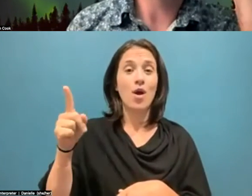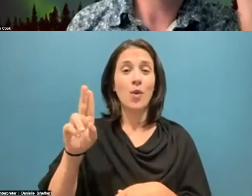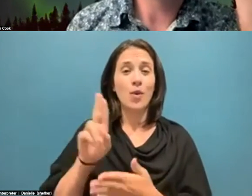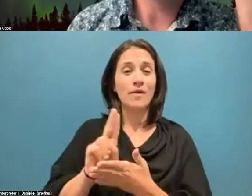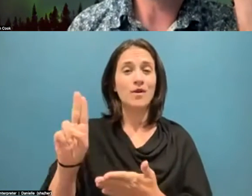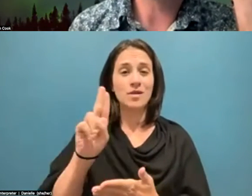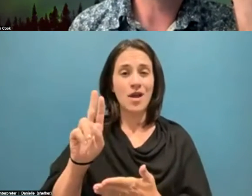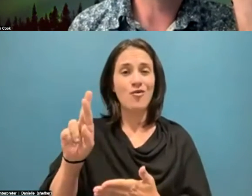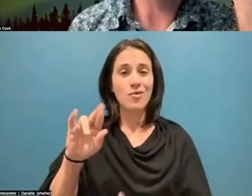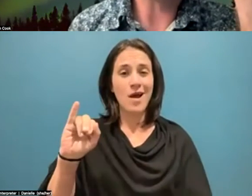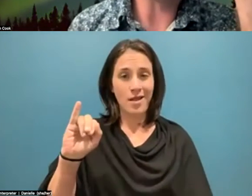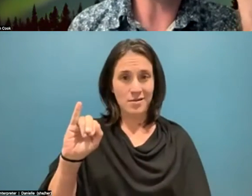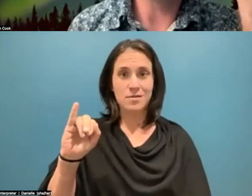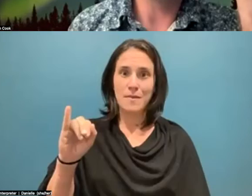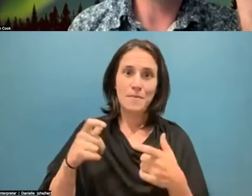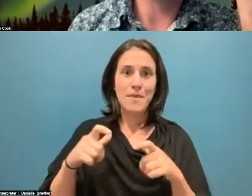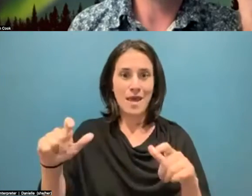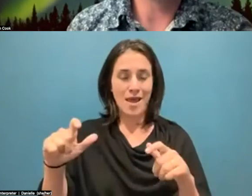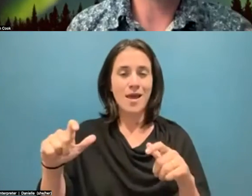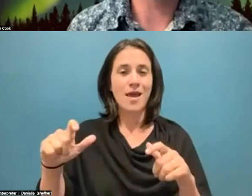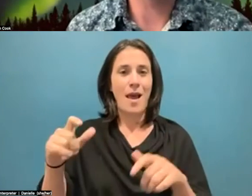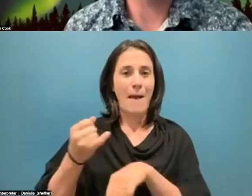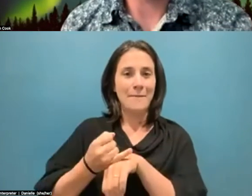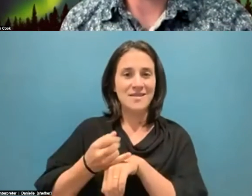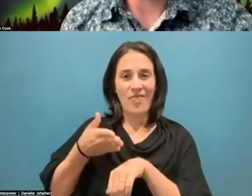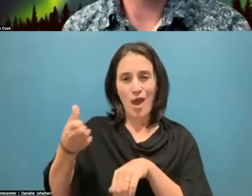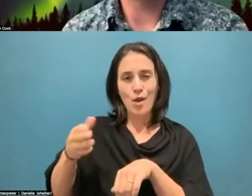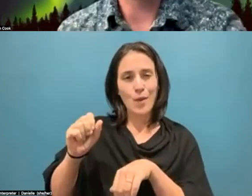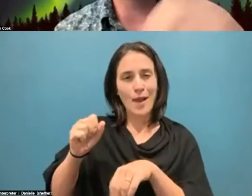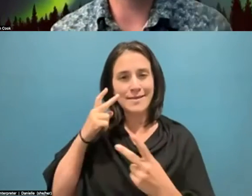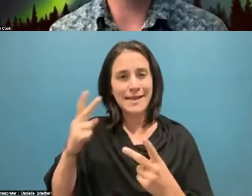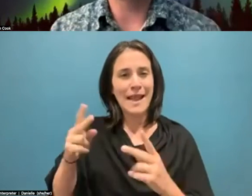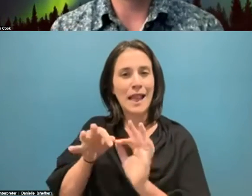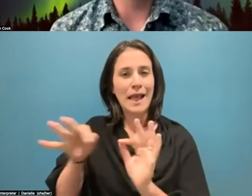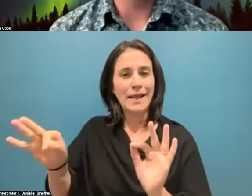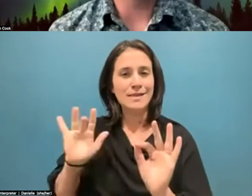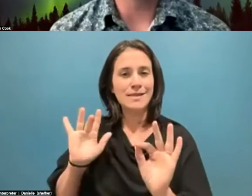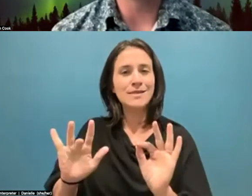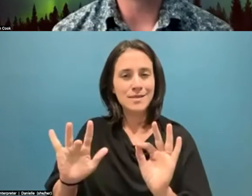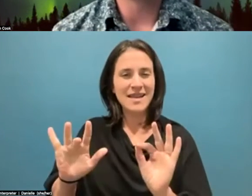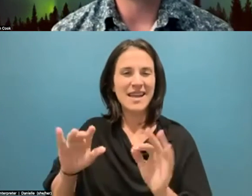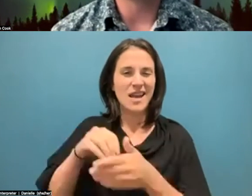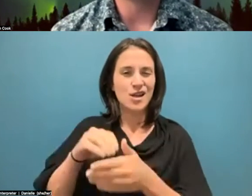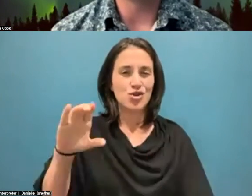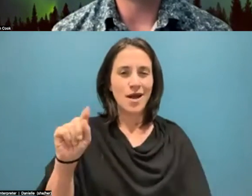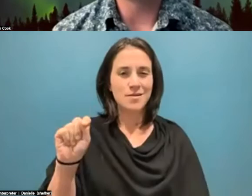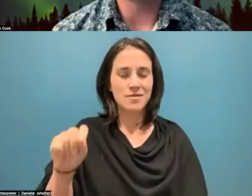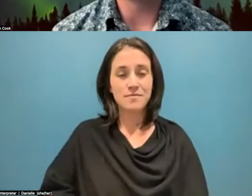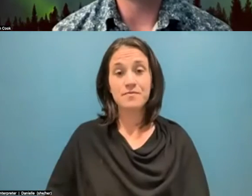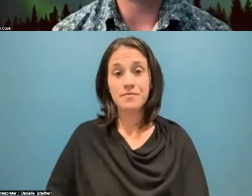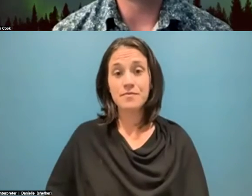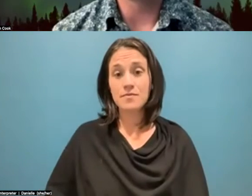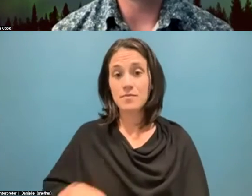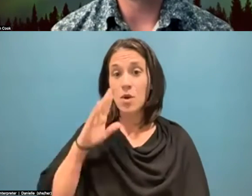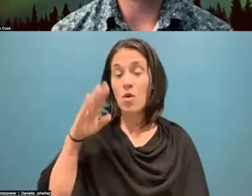Bay Campus in Narragansett, Rhode Island. Links to the sign up for the lectures will be available in the chat. A note on our Q&A.